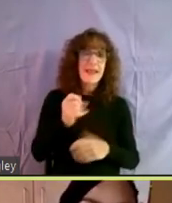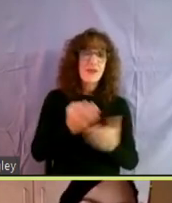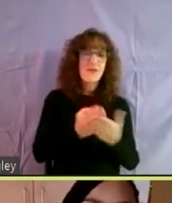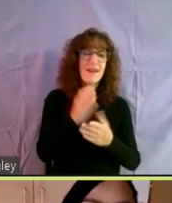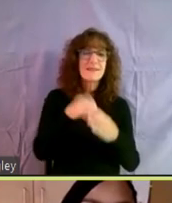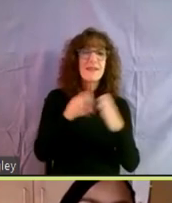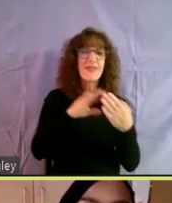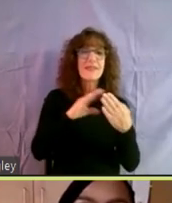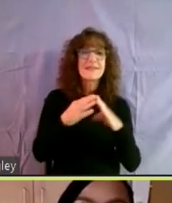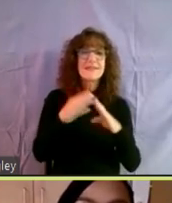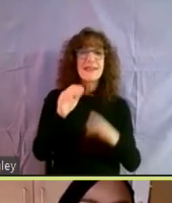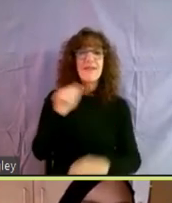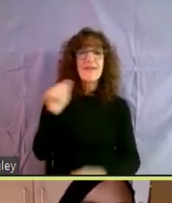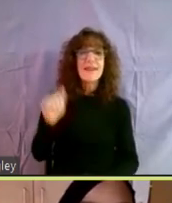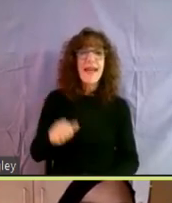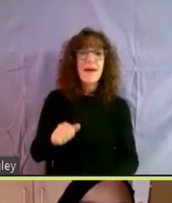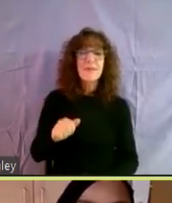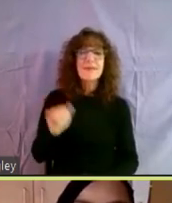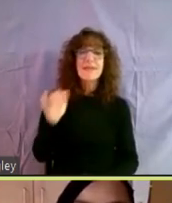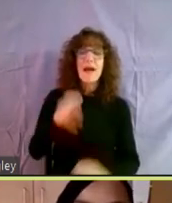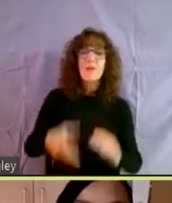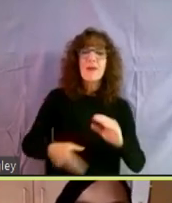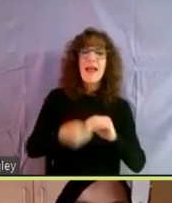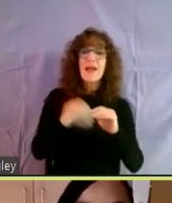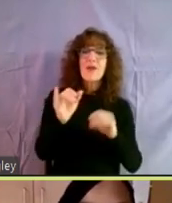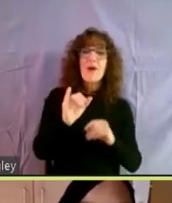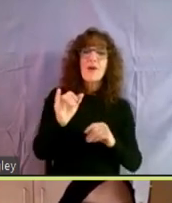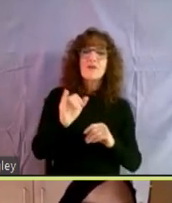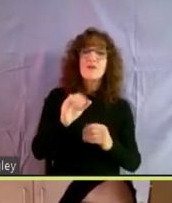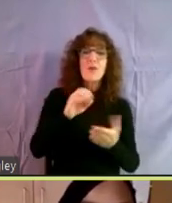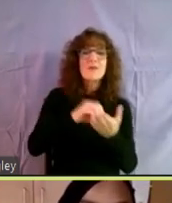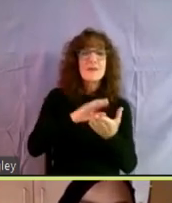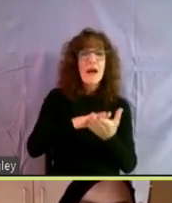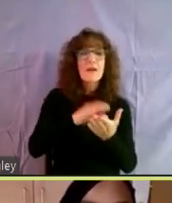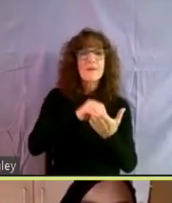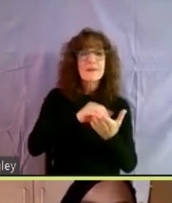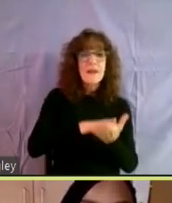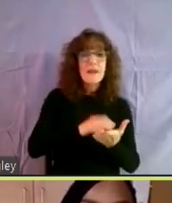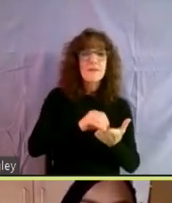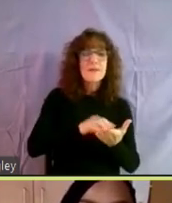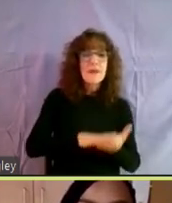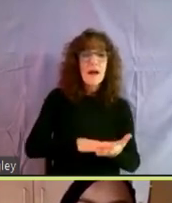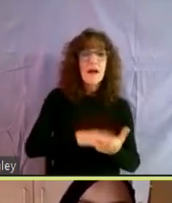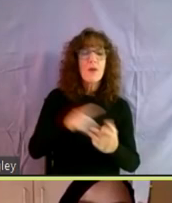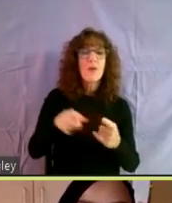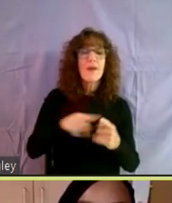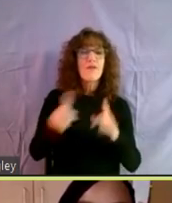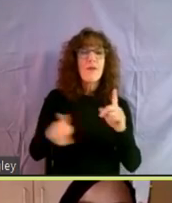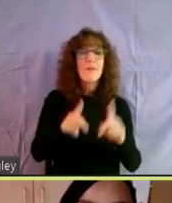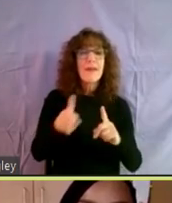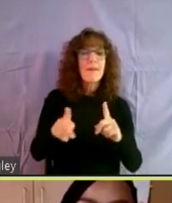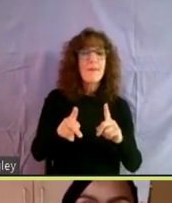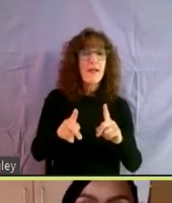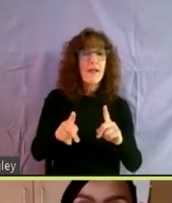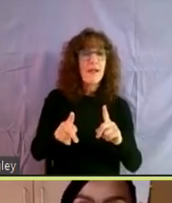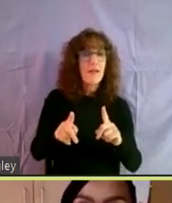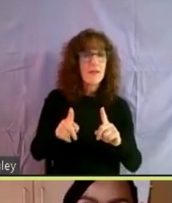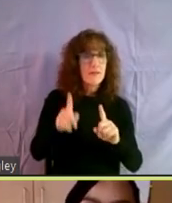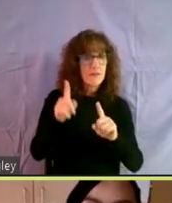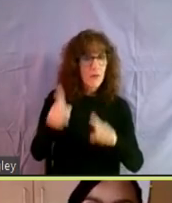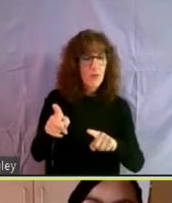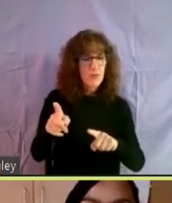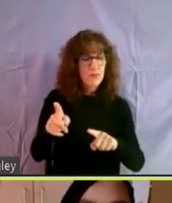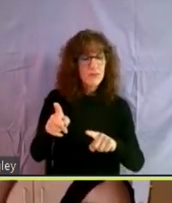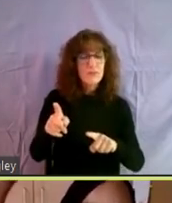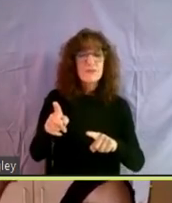Annapolis. Um, and I would only add to that as well, just document, document whenever people go to enforce their rights. Um, when